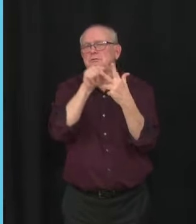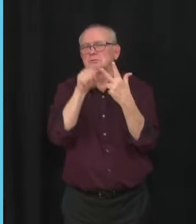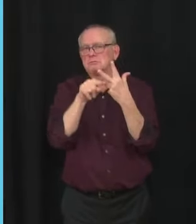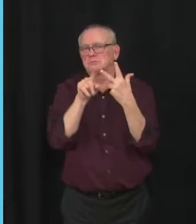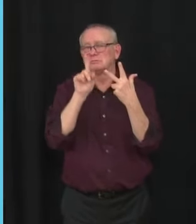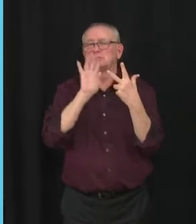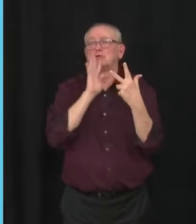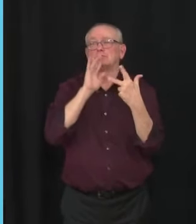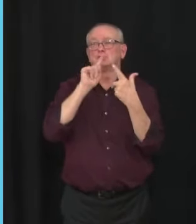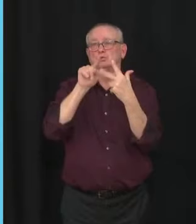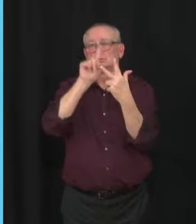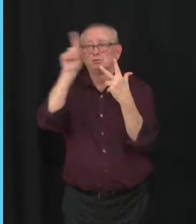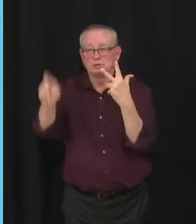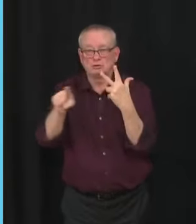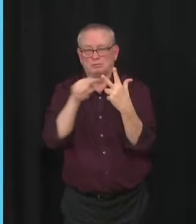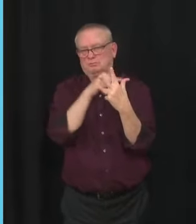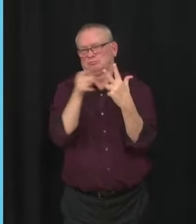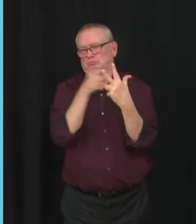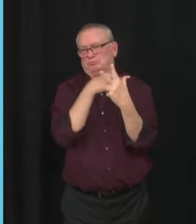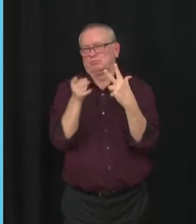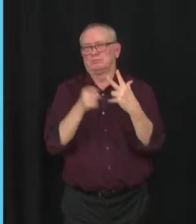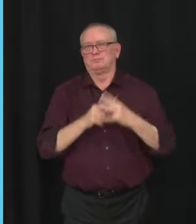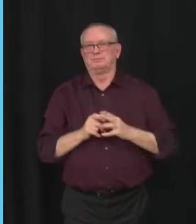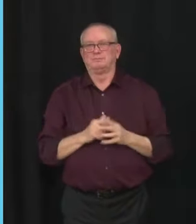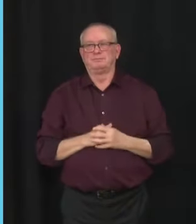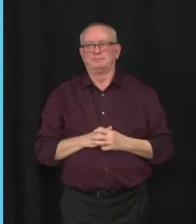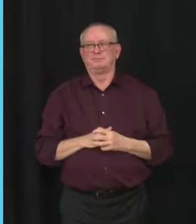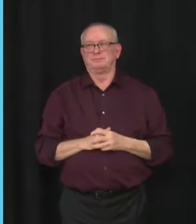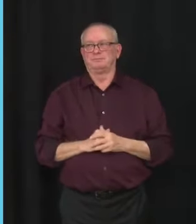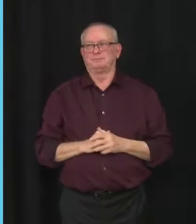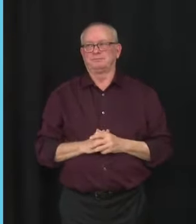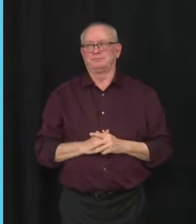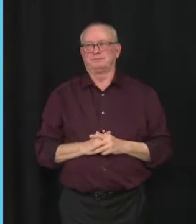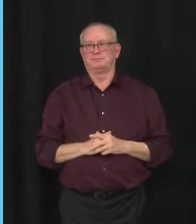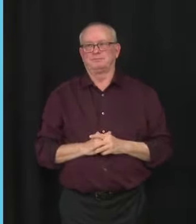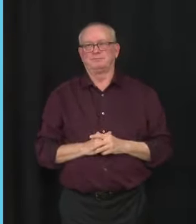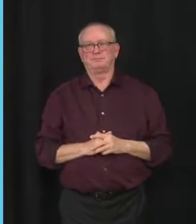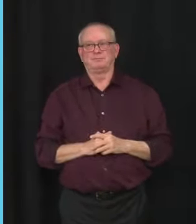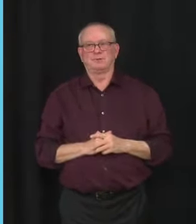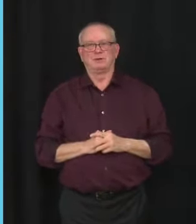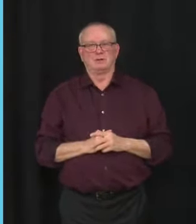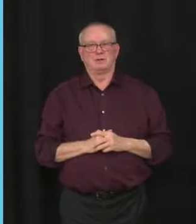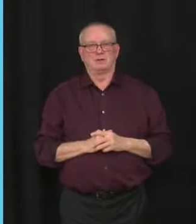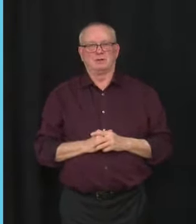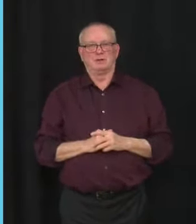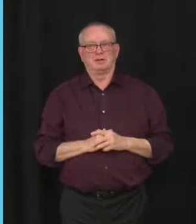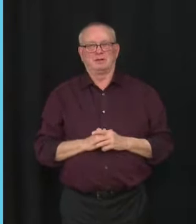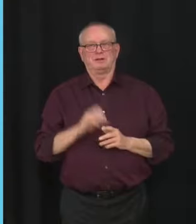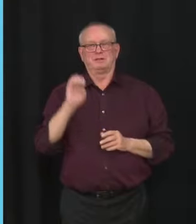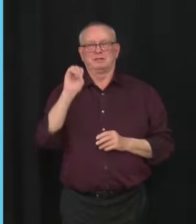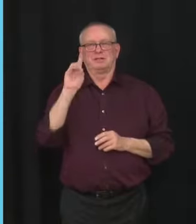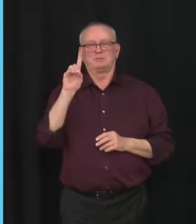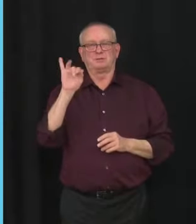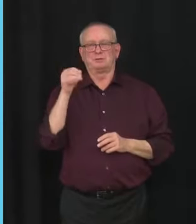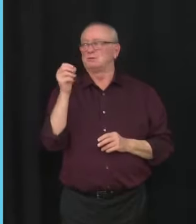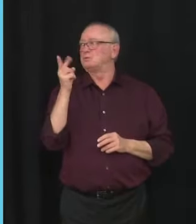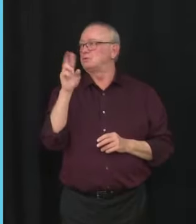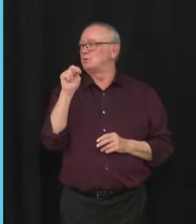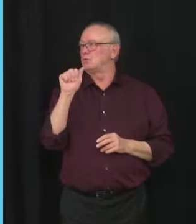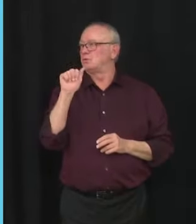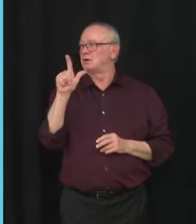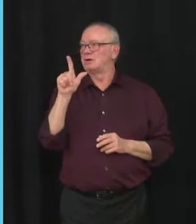yourselves with your name and your outlet. ahead, Lauren. Hi, Lauren Boothby with the Edmonton Journal. A question for Minister Copping?